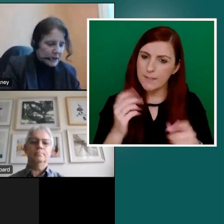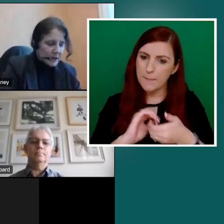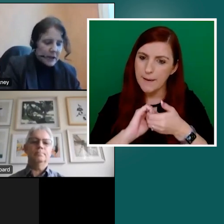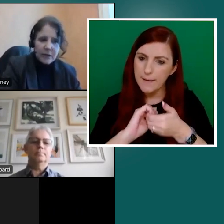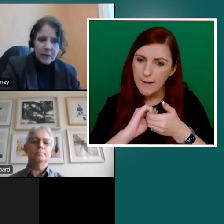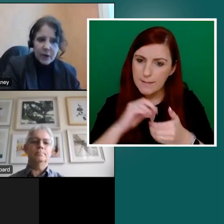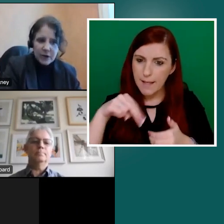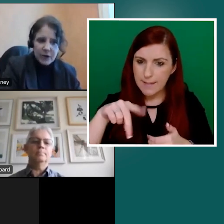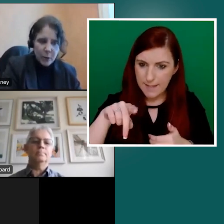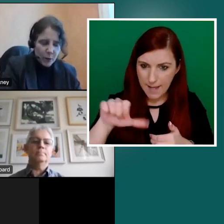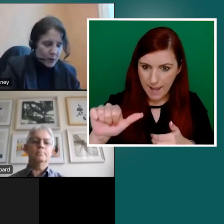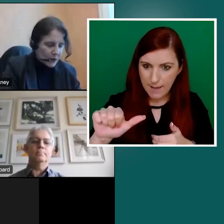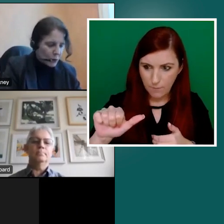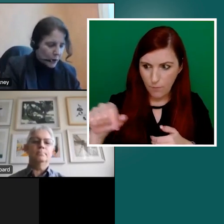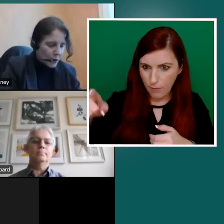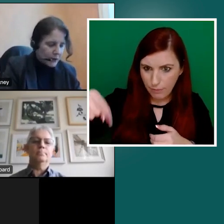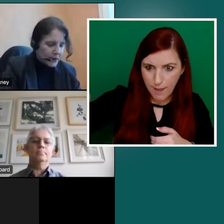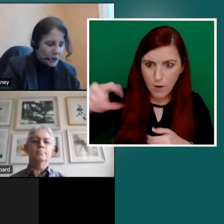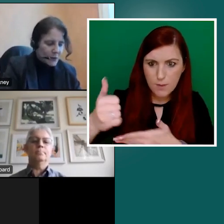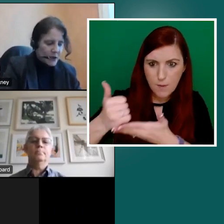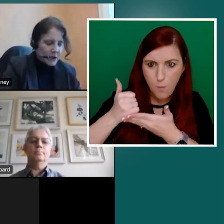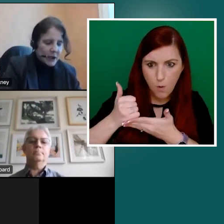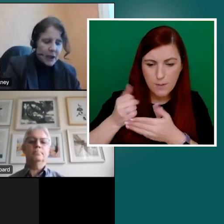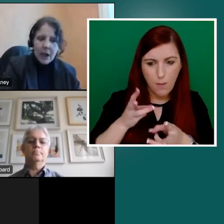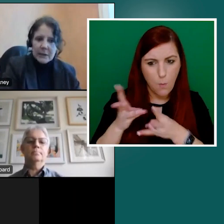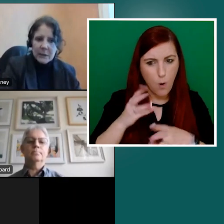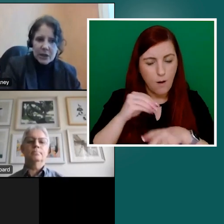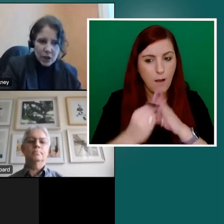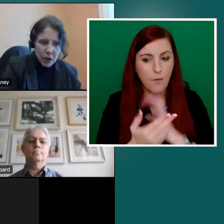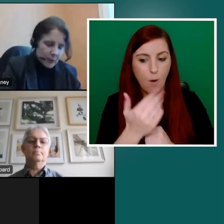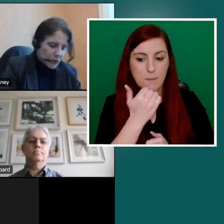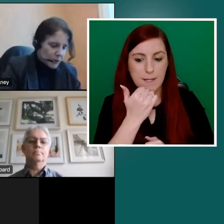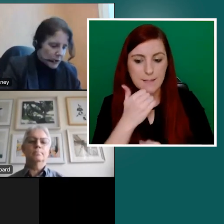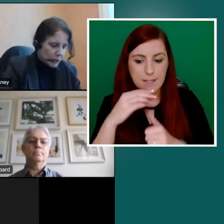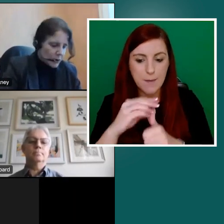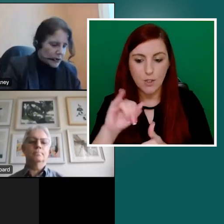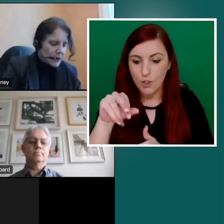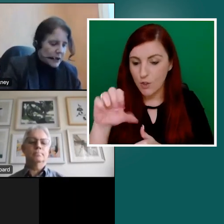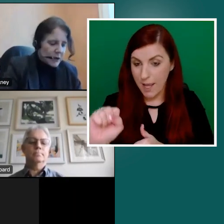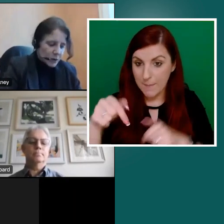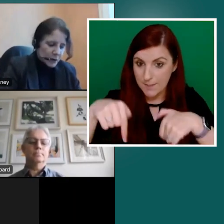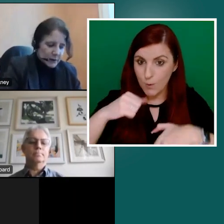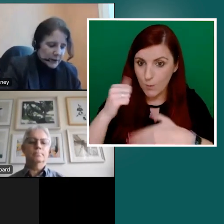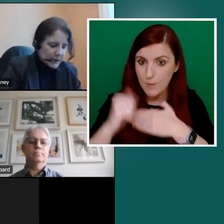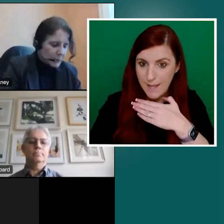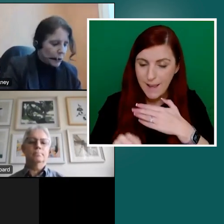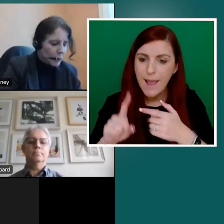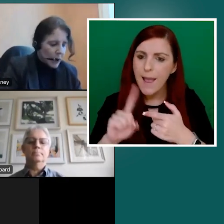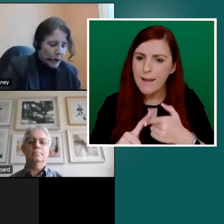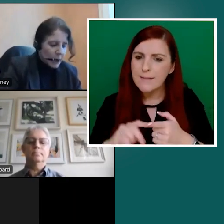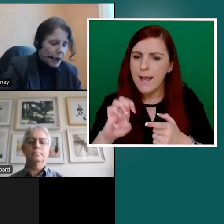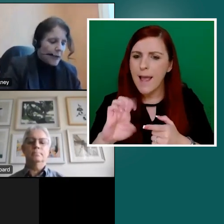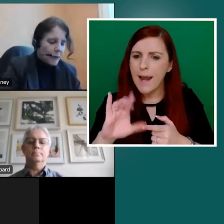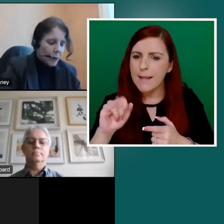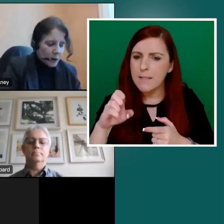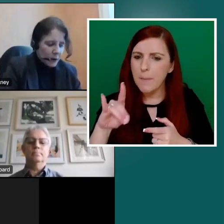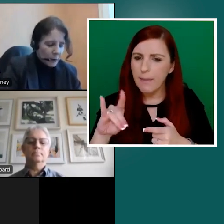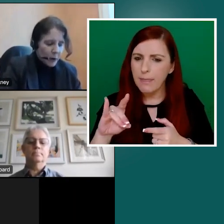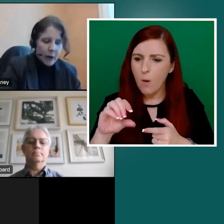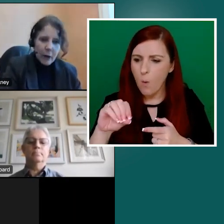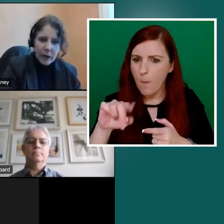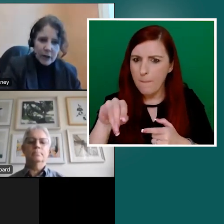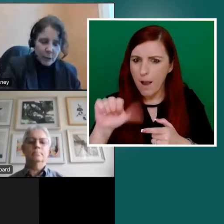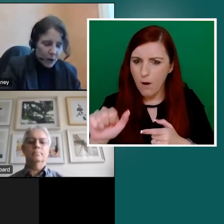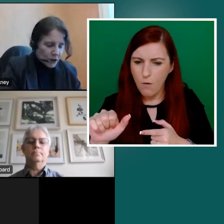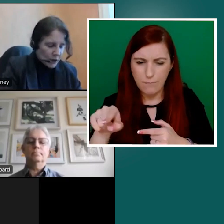at the NDA for their support and work on this update, especially James, who's here with us today, but also Elizabeth O'Mara for all